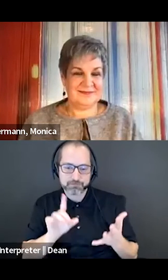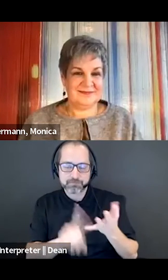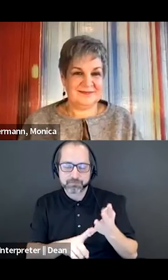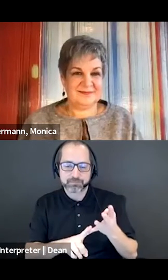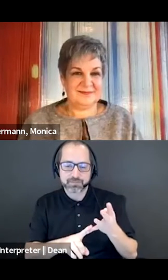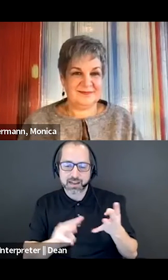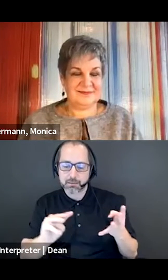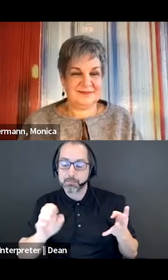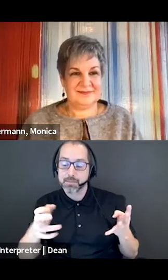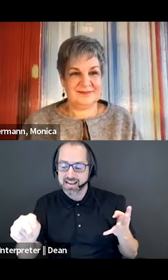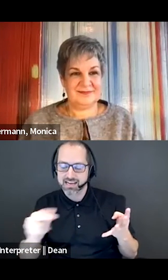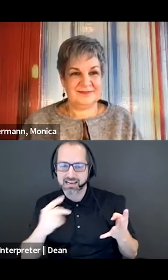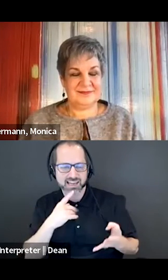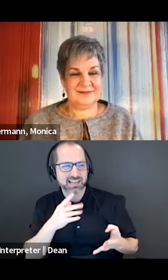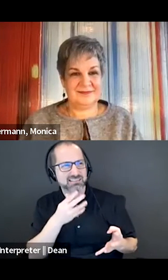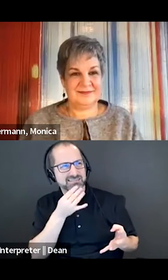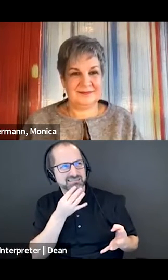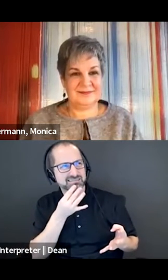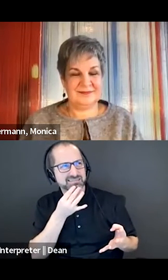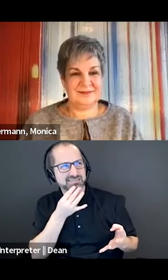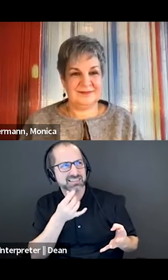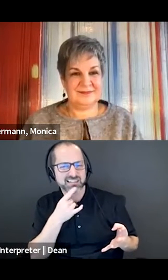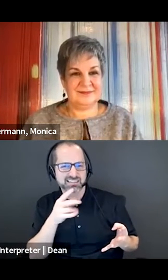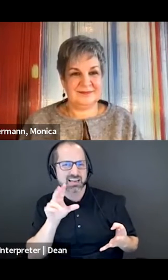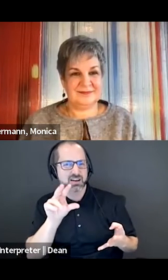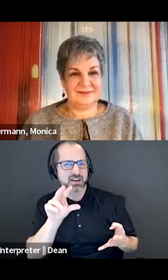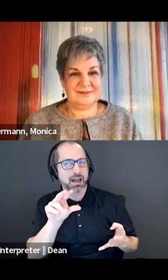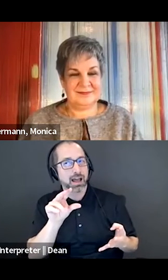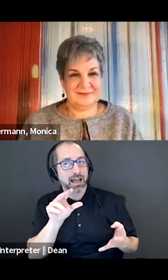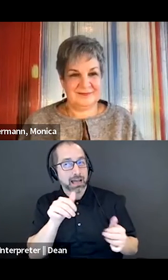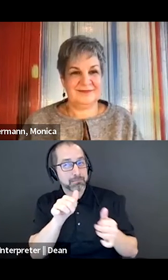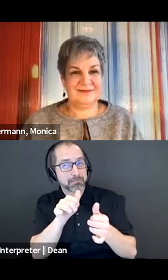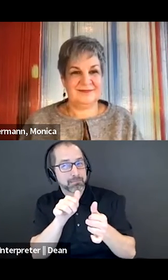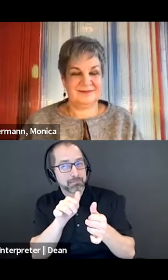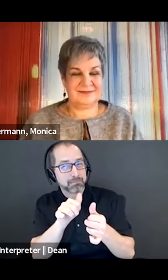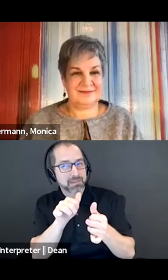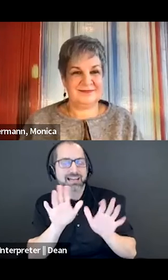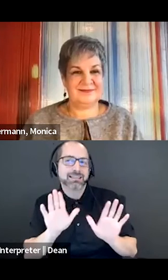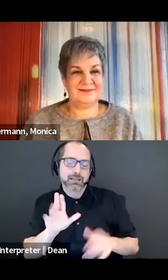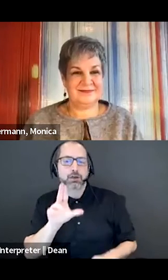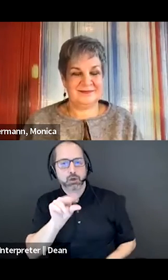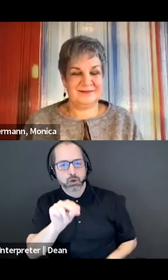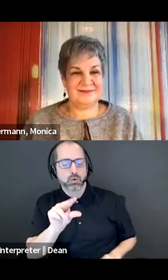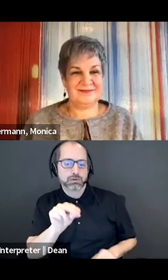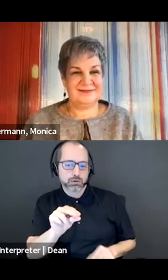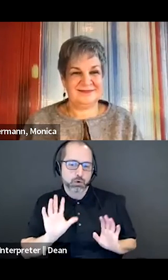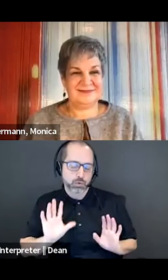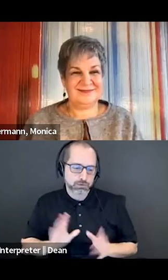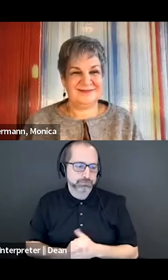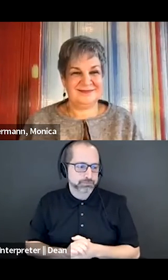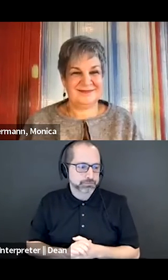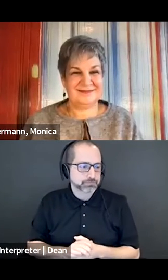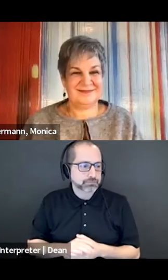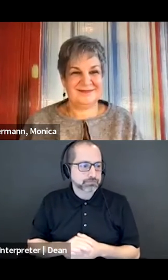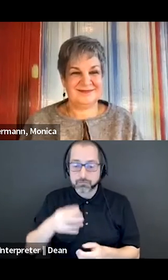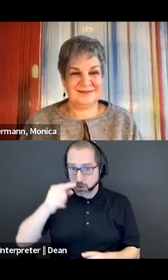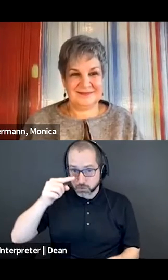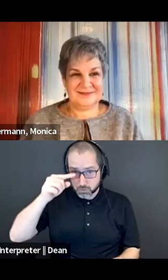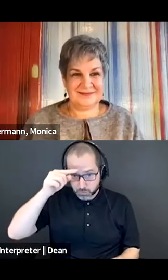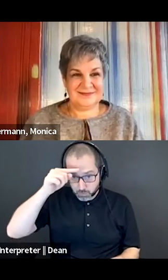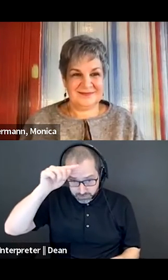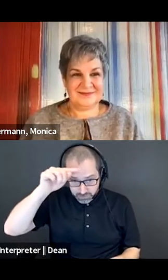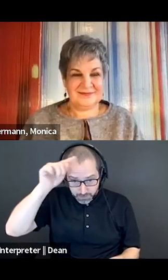I'll say no as well, but I almost passed on that. So, yeah. Okay. And Wasam?